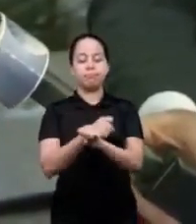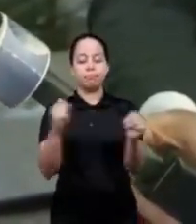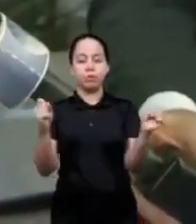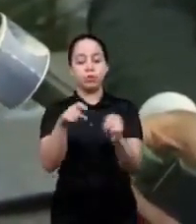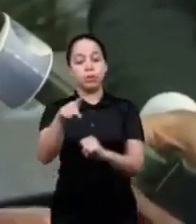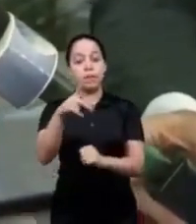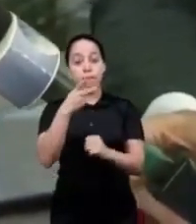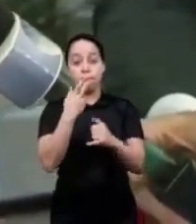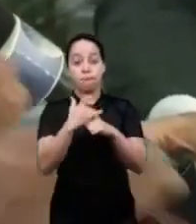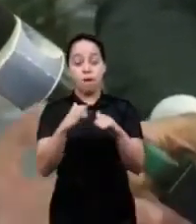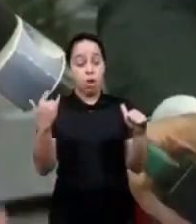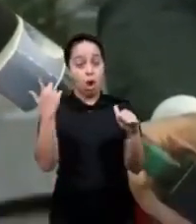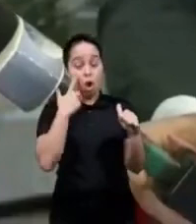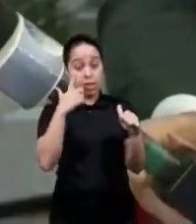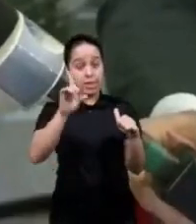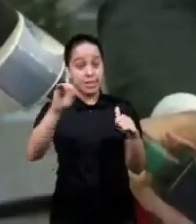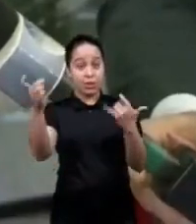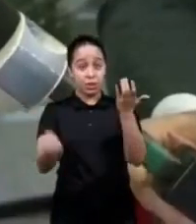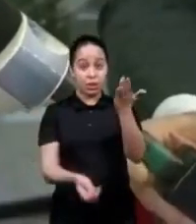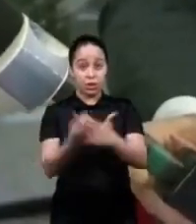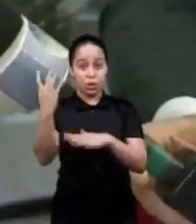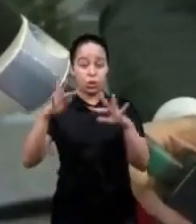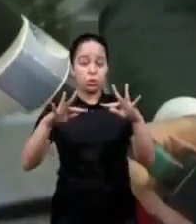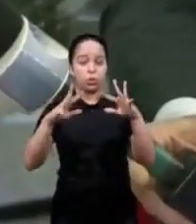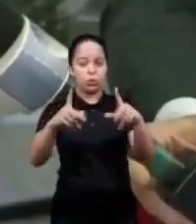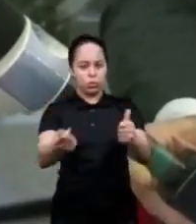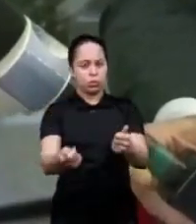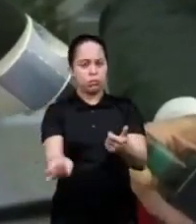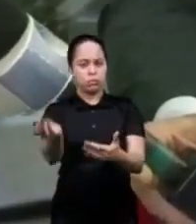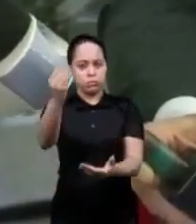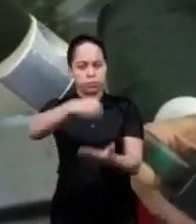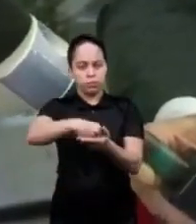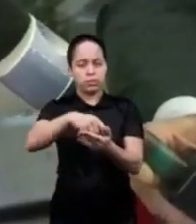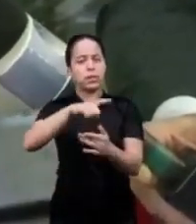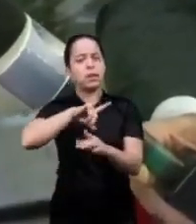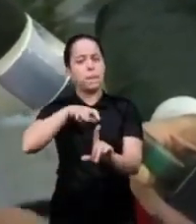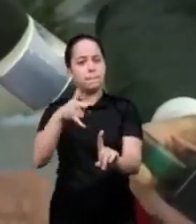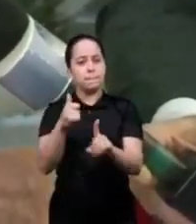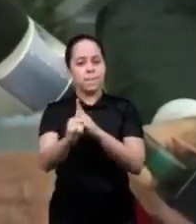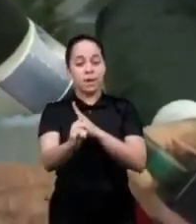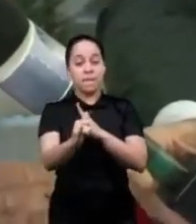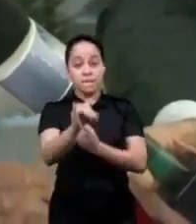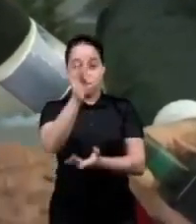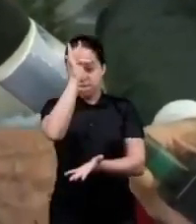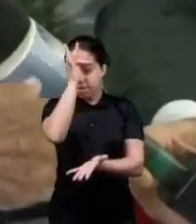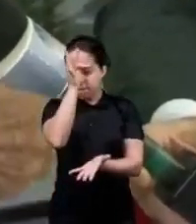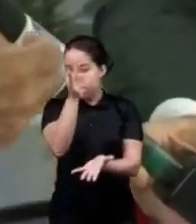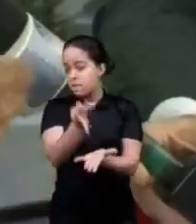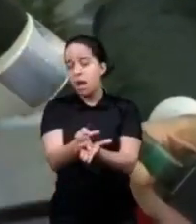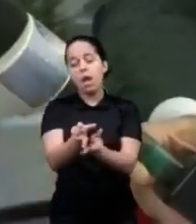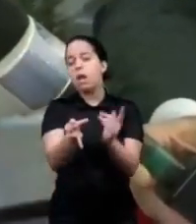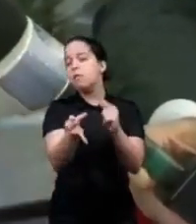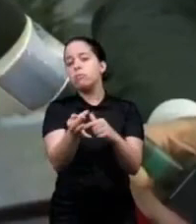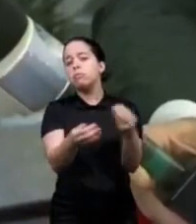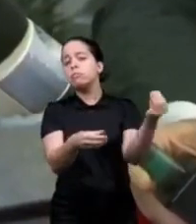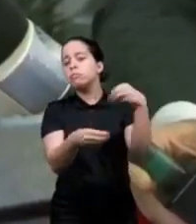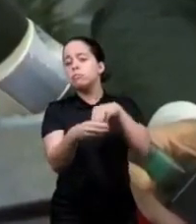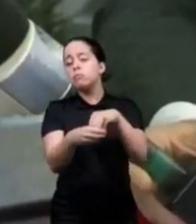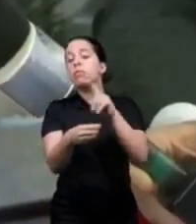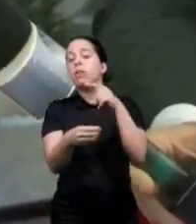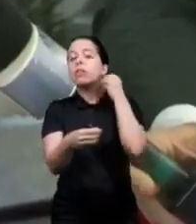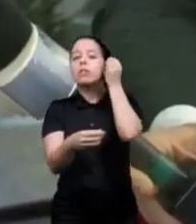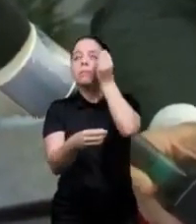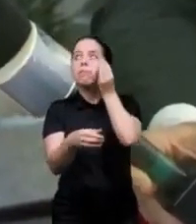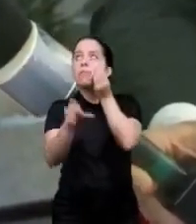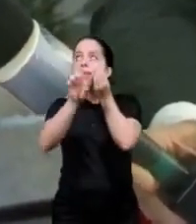created all things and this it's by faith and it is based in the experience